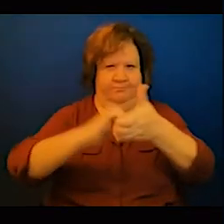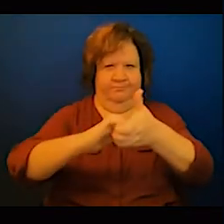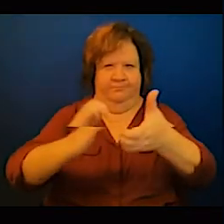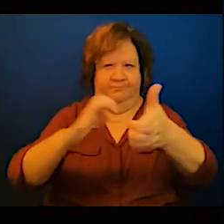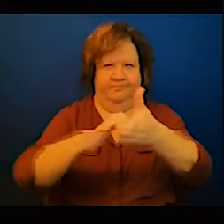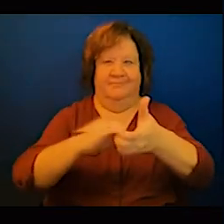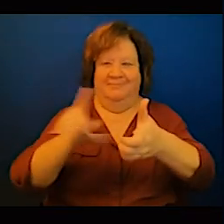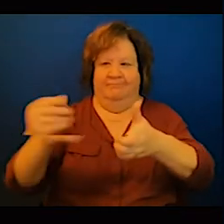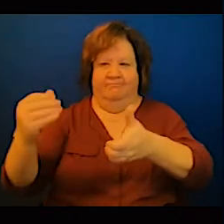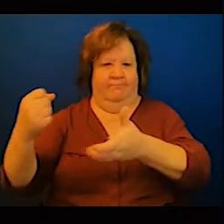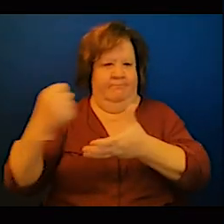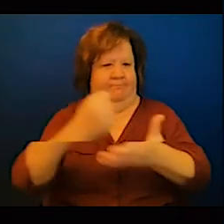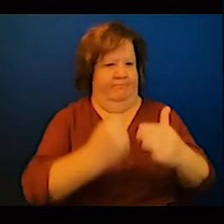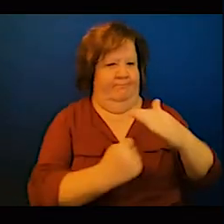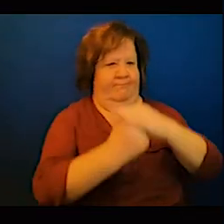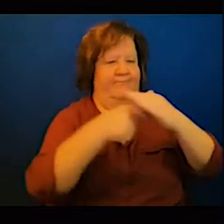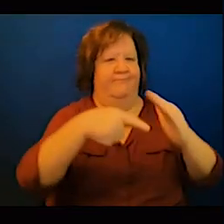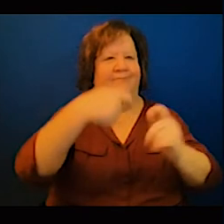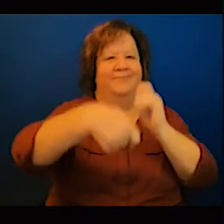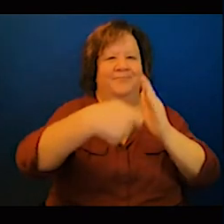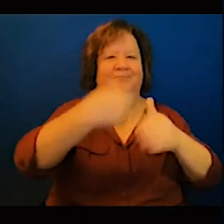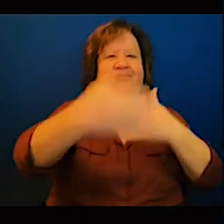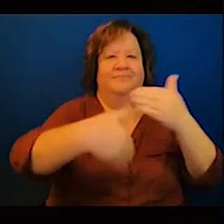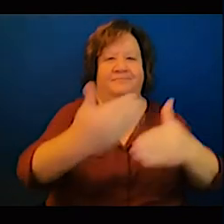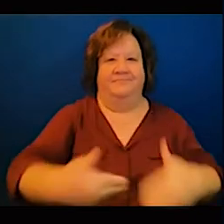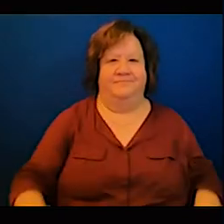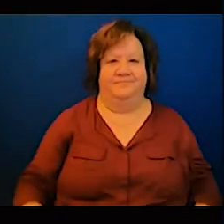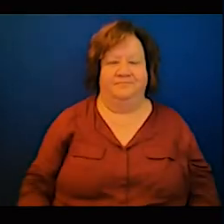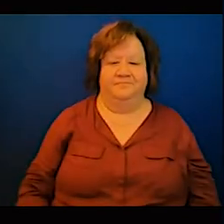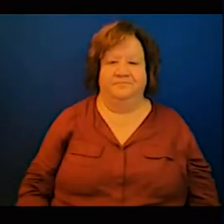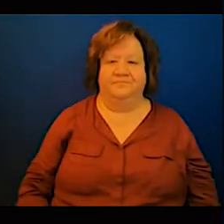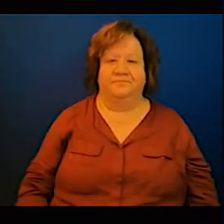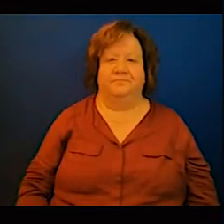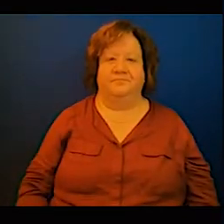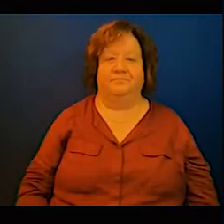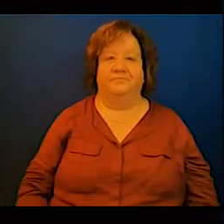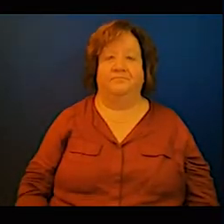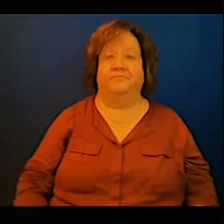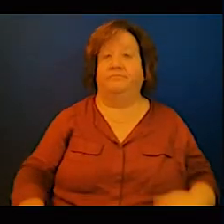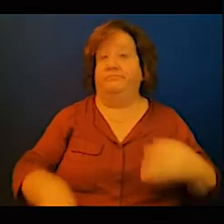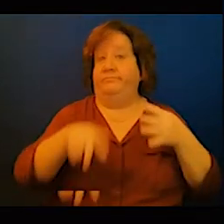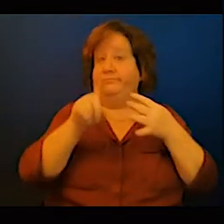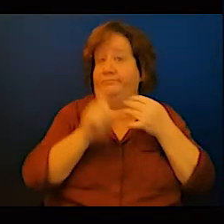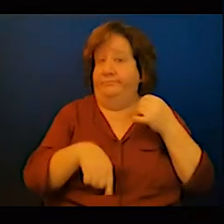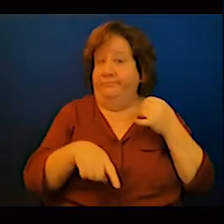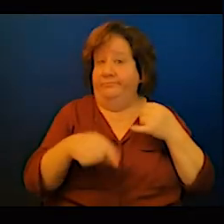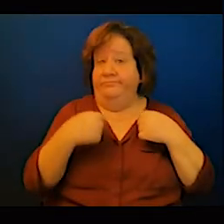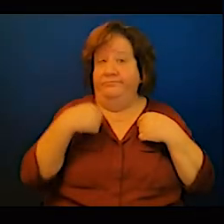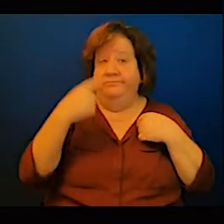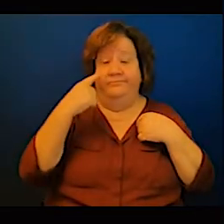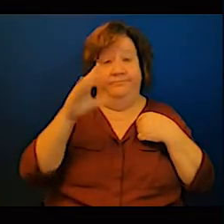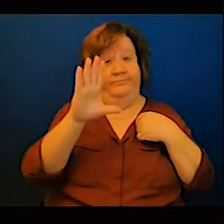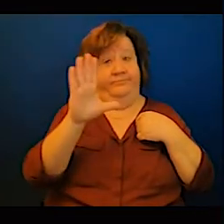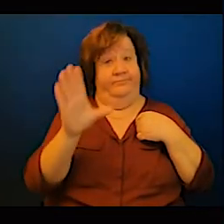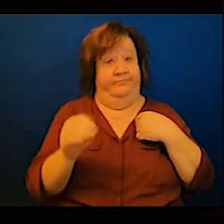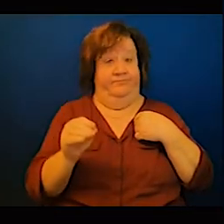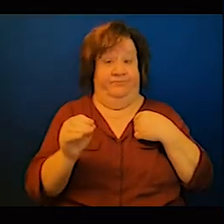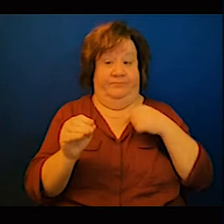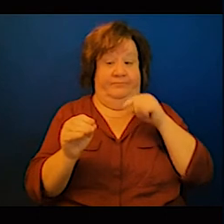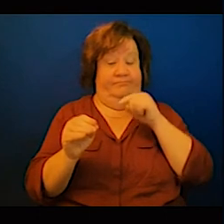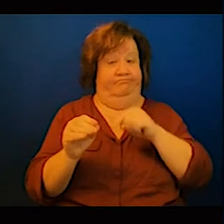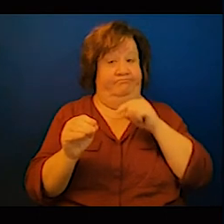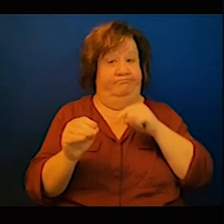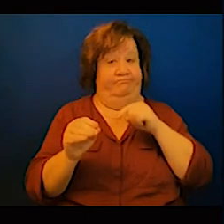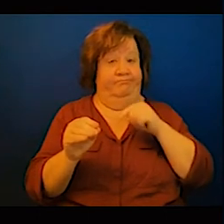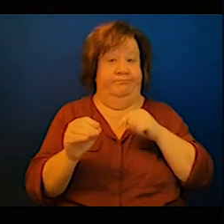necessary to meet optimistic or realistic targets on indices I think the issue is ready